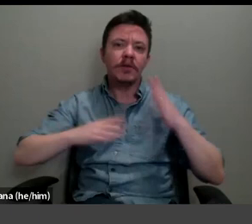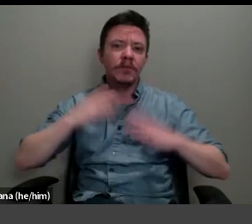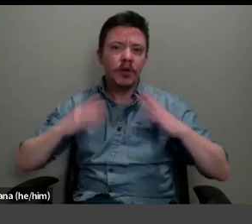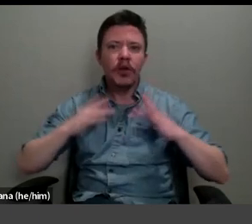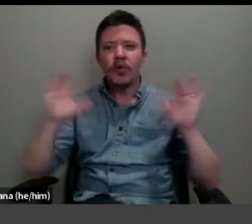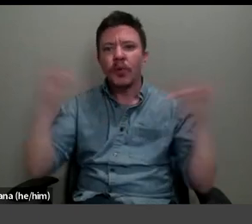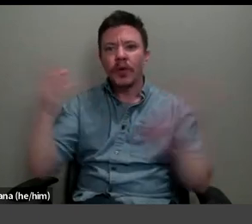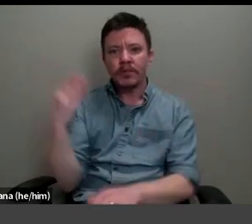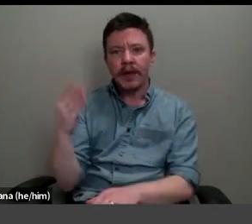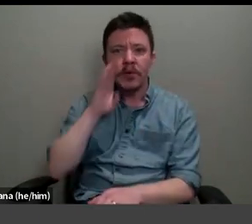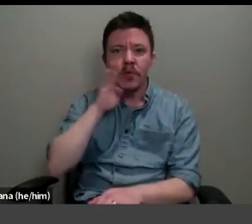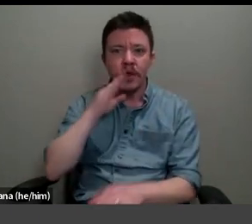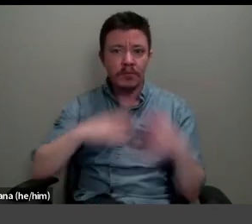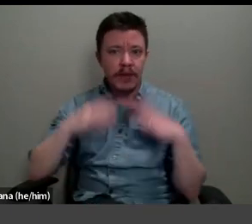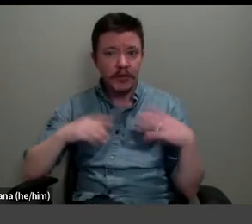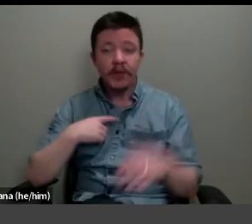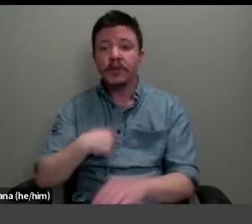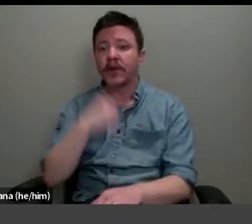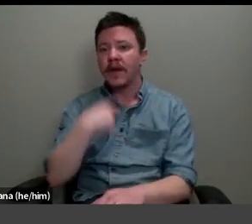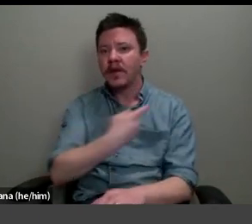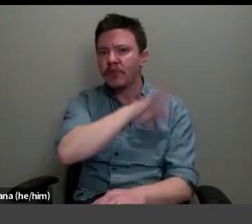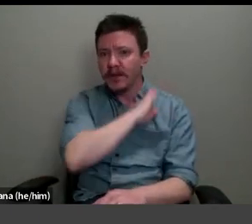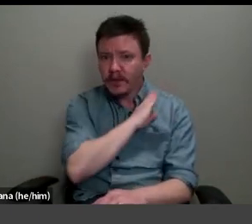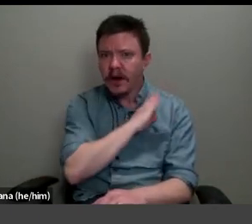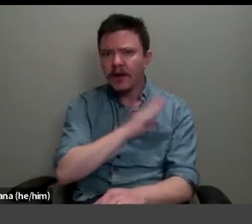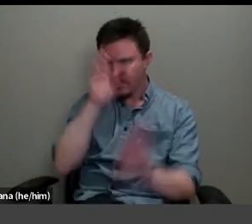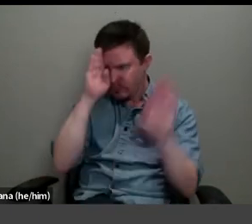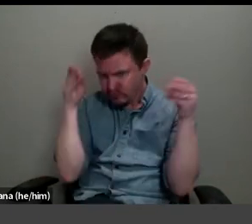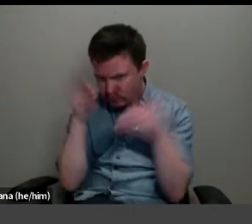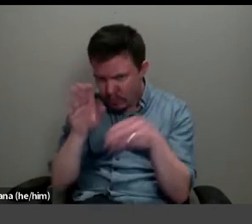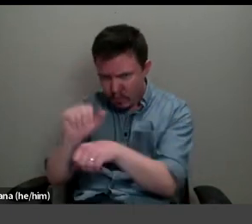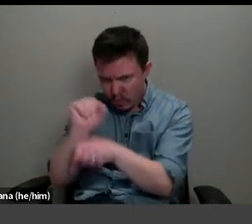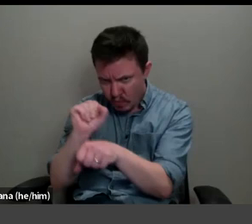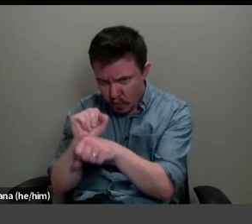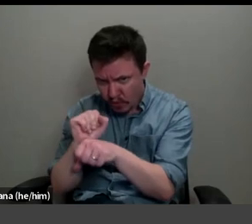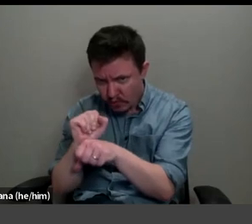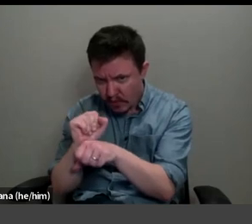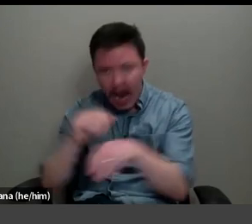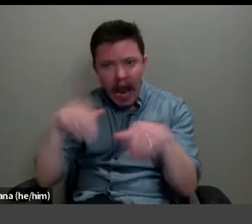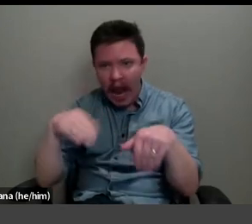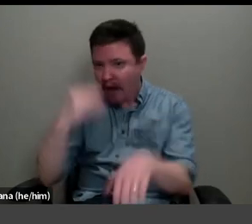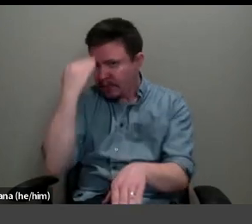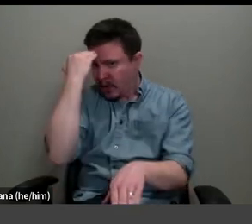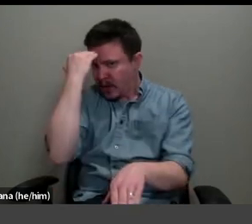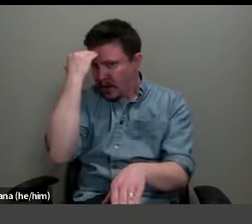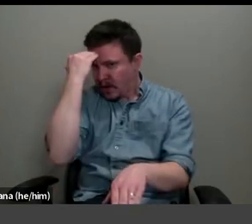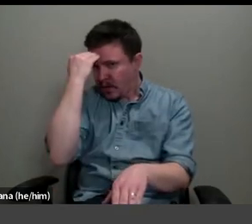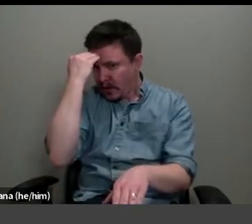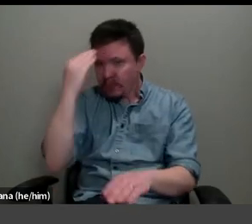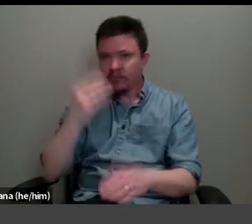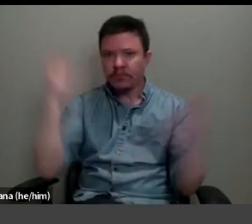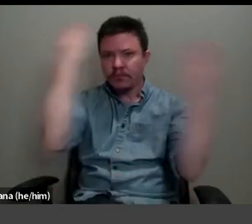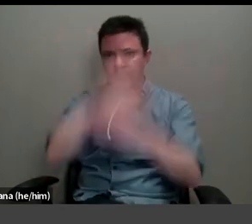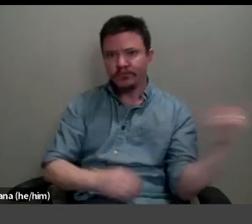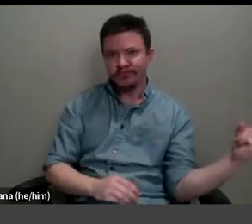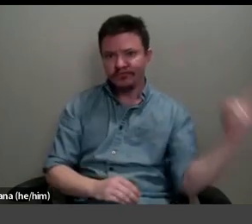and brown dress and red scarf is absorbed in her work, as yet unaware of the dark figure entering from the